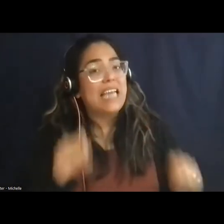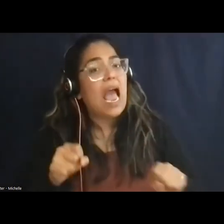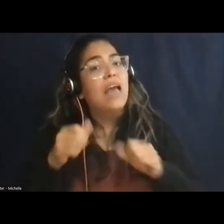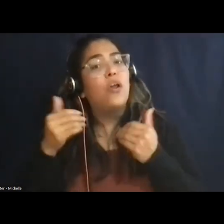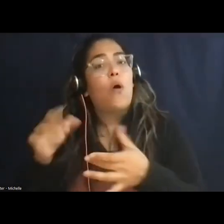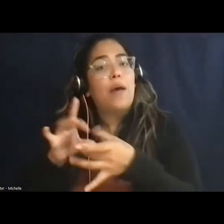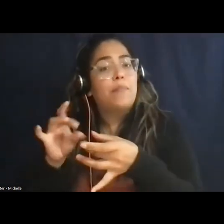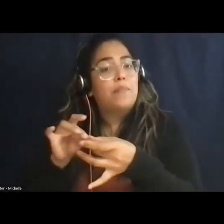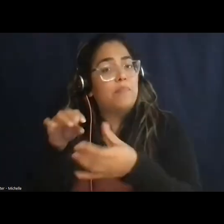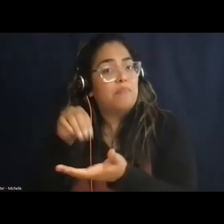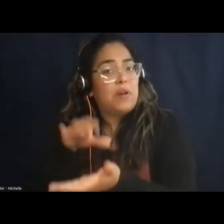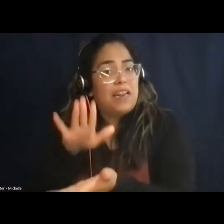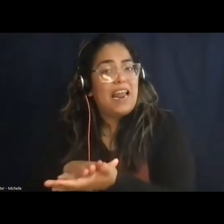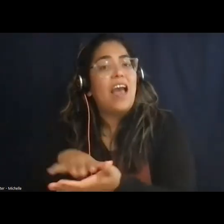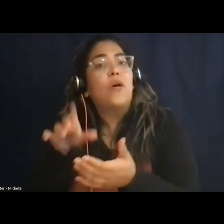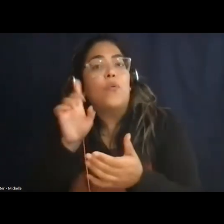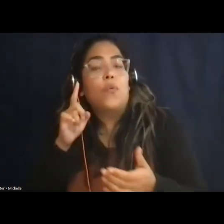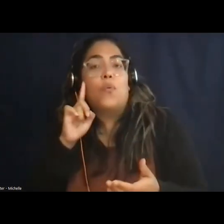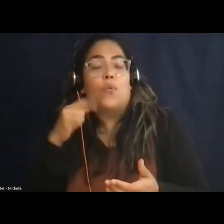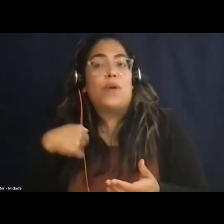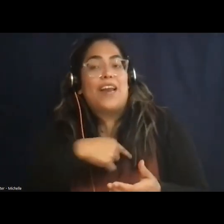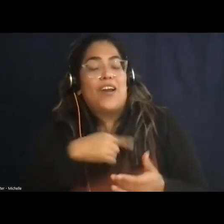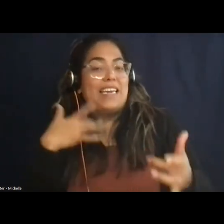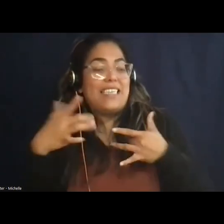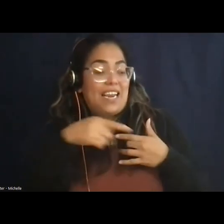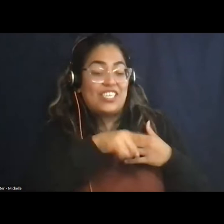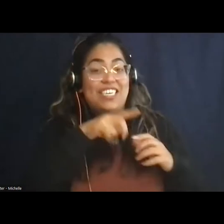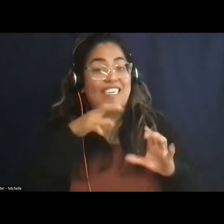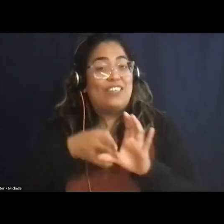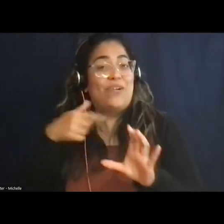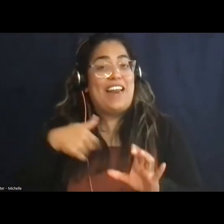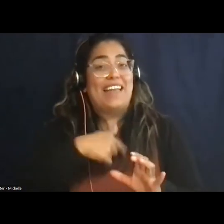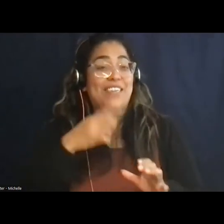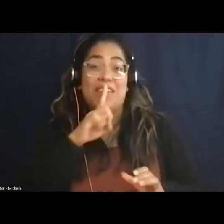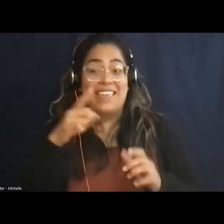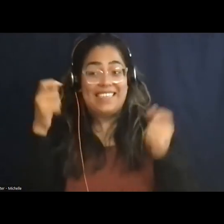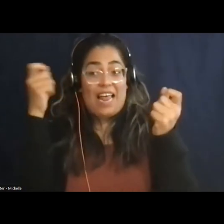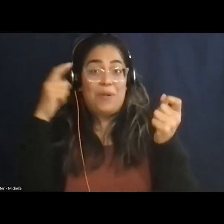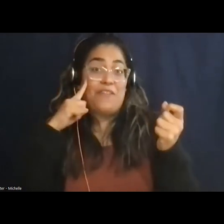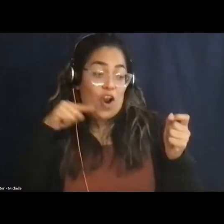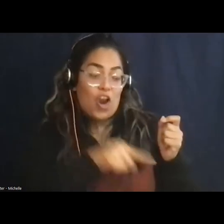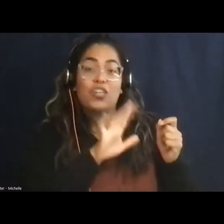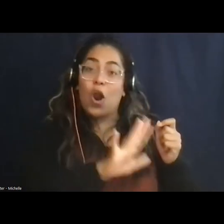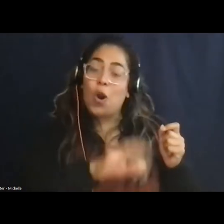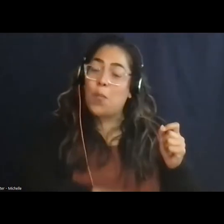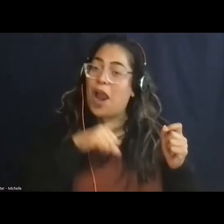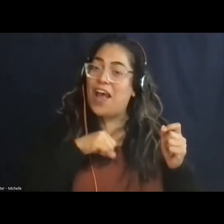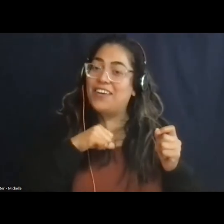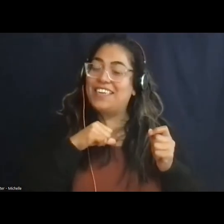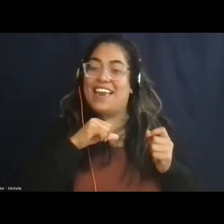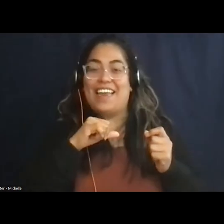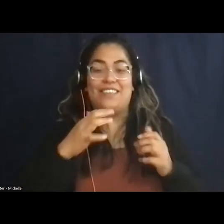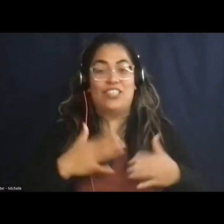the chat. We're very excited that she could join us since this is all for her. This is, you know, her pride and joy. She